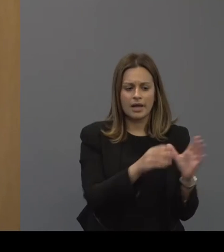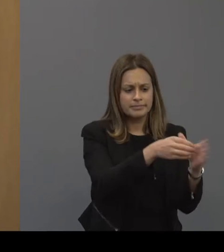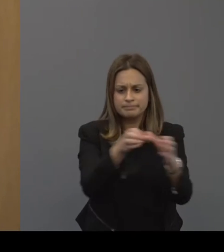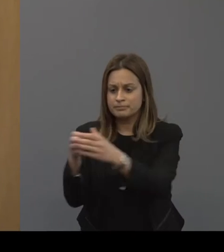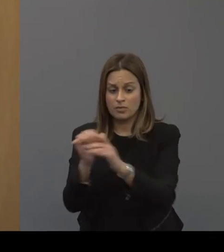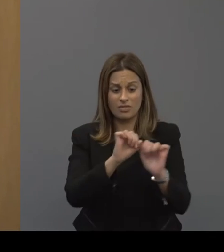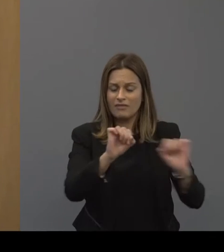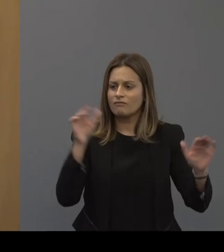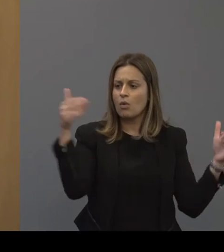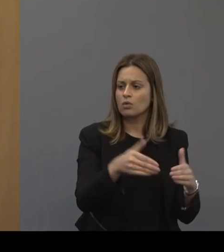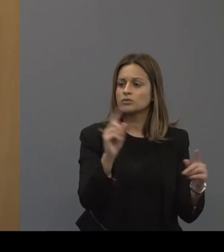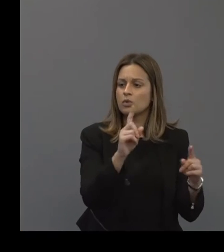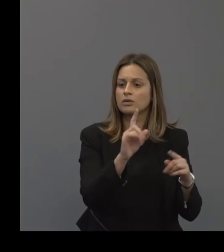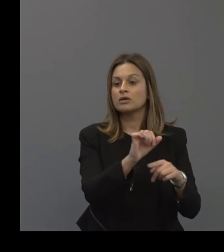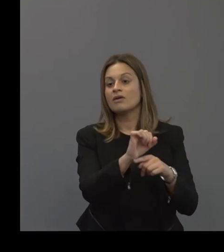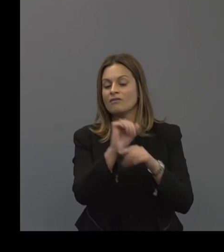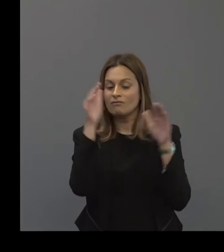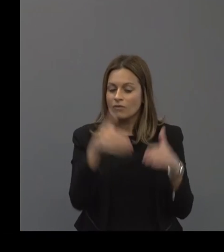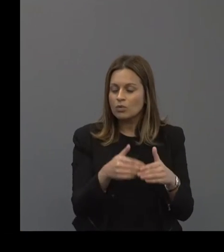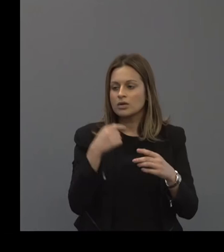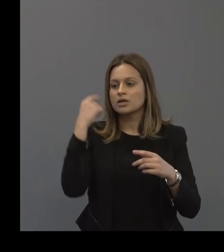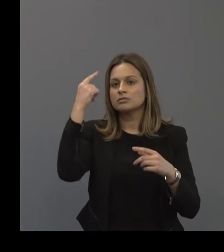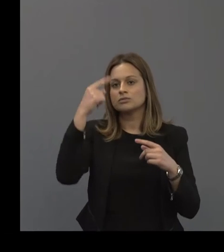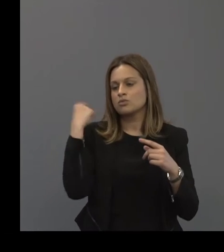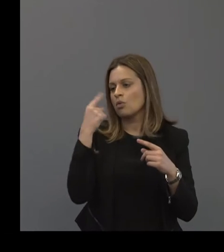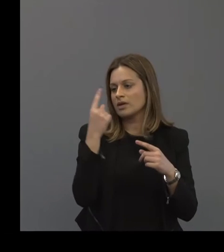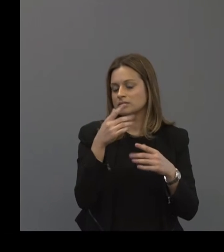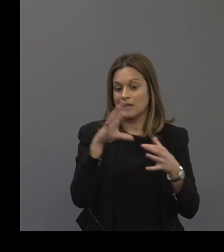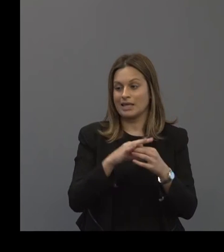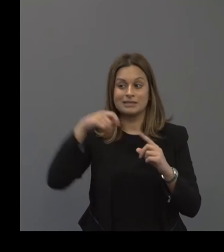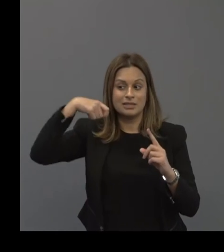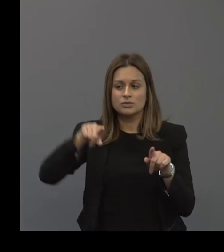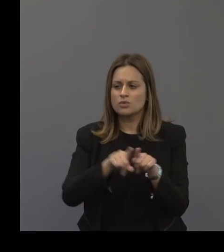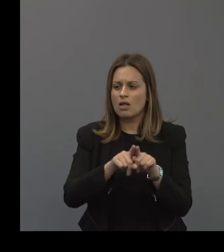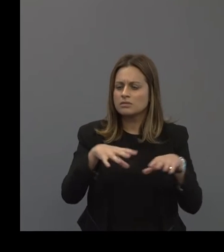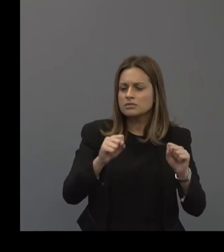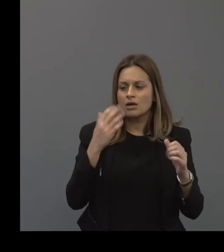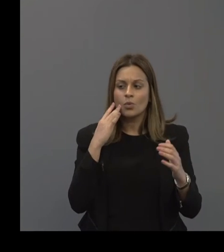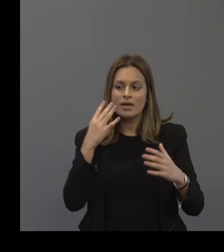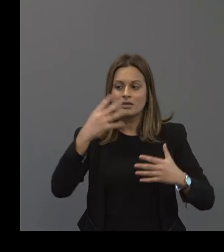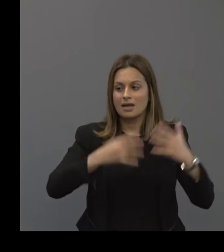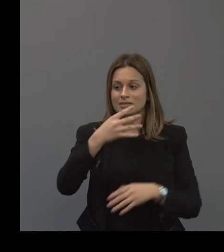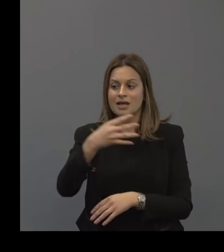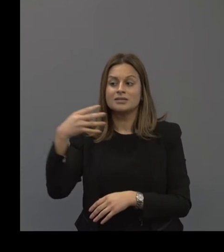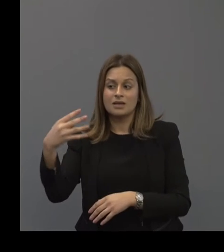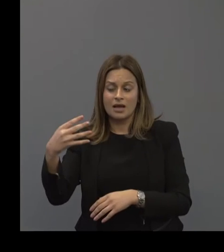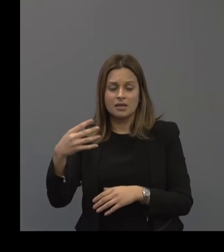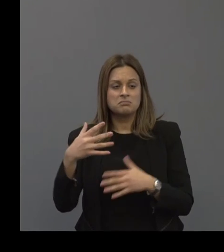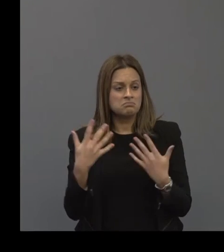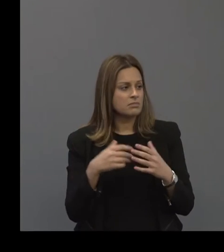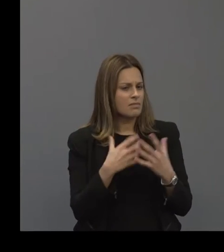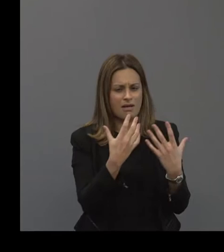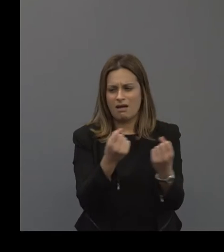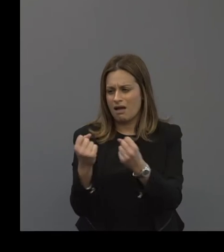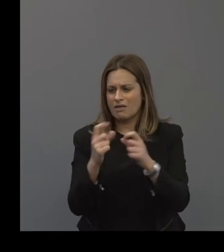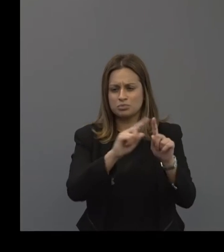focus on the prevention of noise induced hearing loss and tinnitus. It began in 1999 and we have a